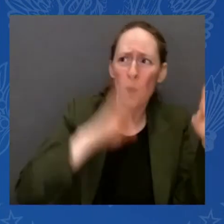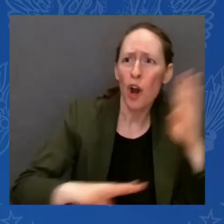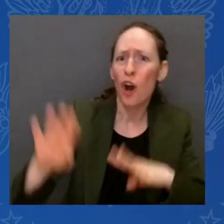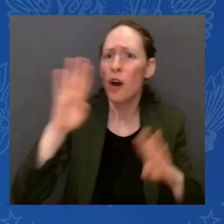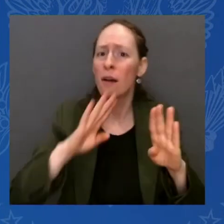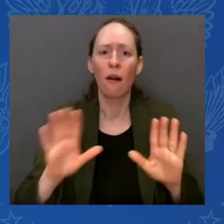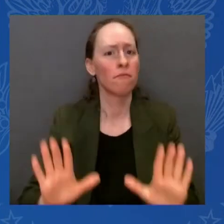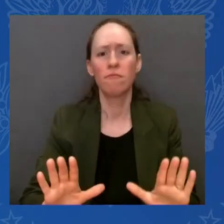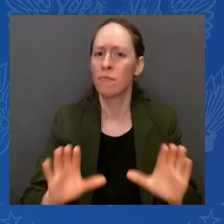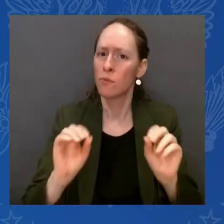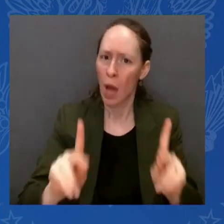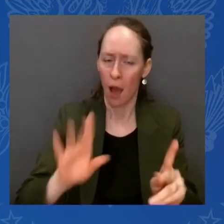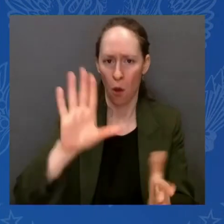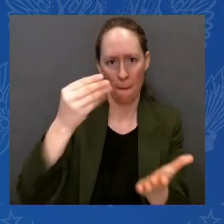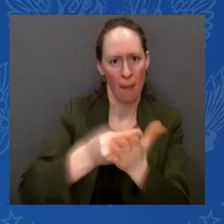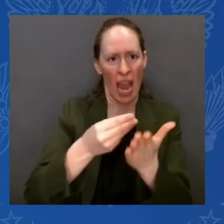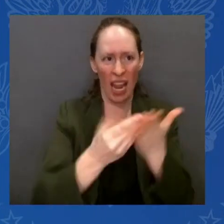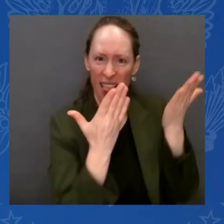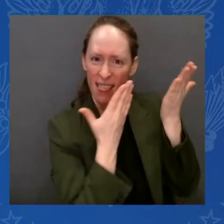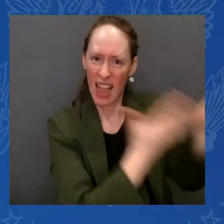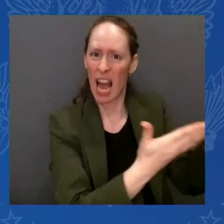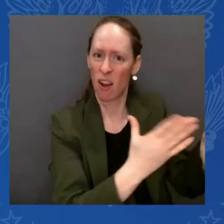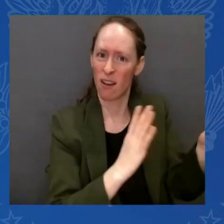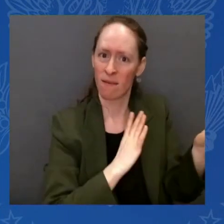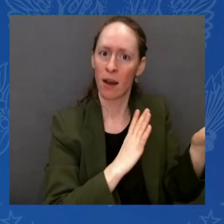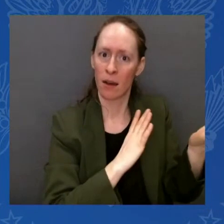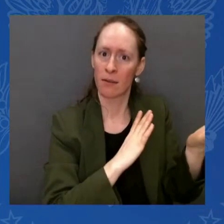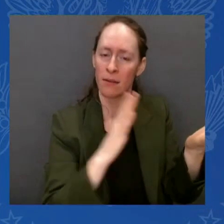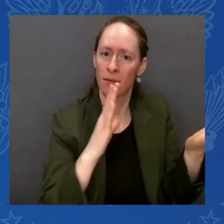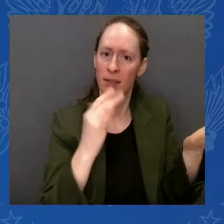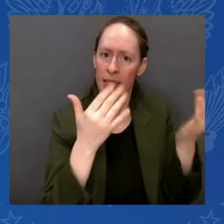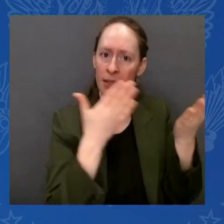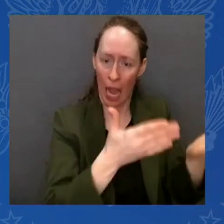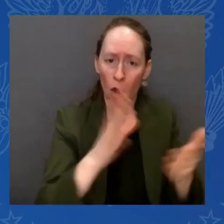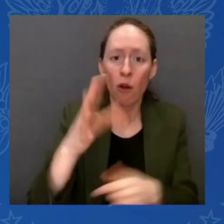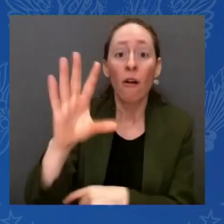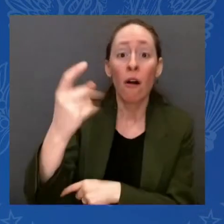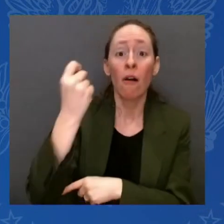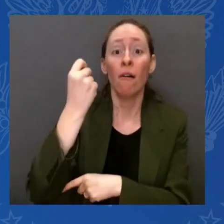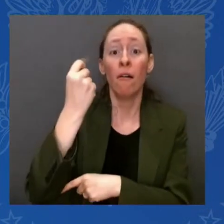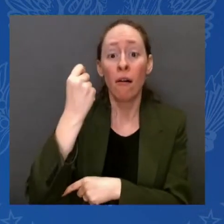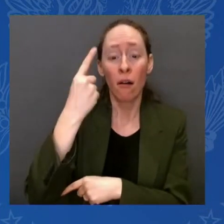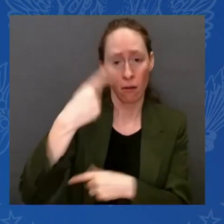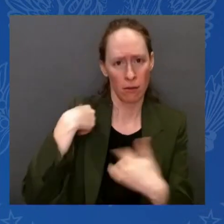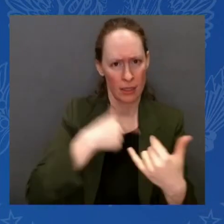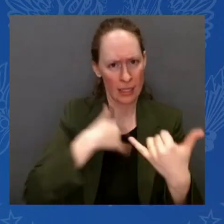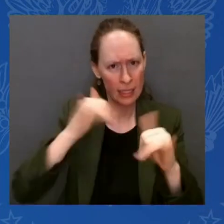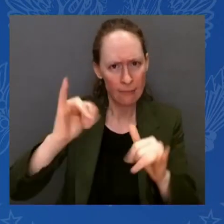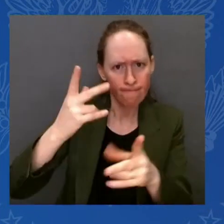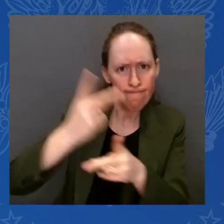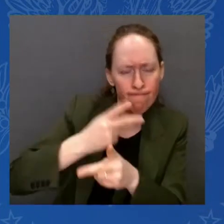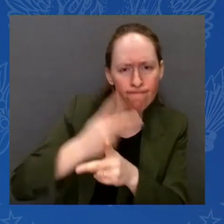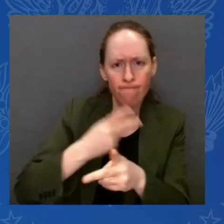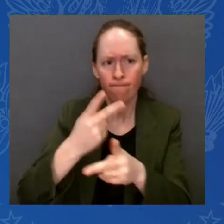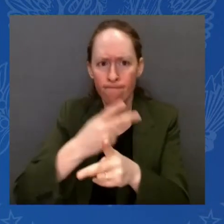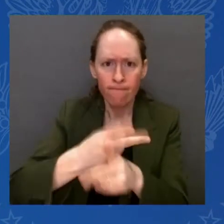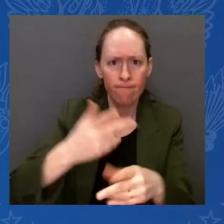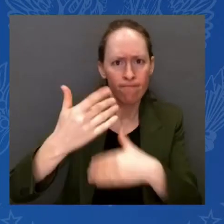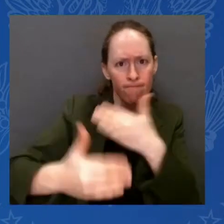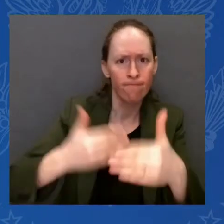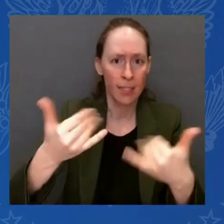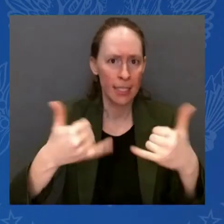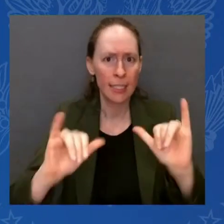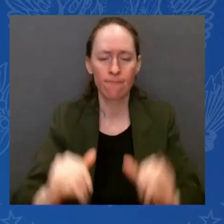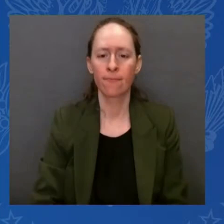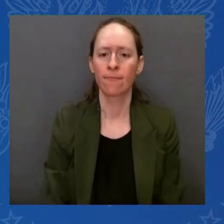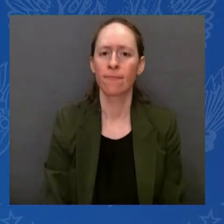stop at this. We'll do whatever is needed. On top of all, let's also take a look at a moment to put the situation in a broader context.